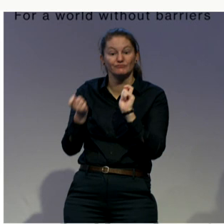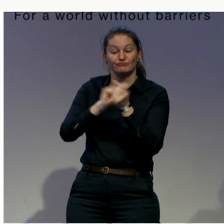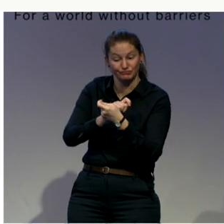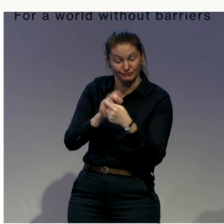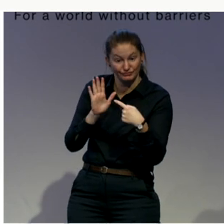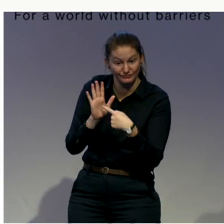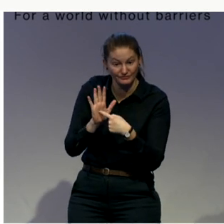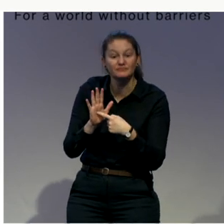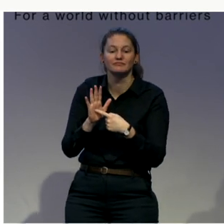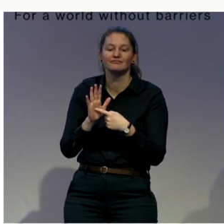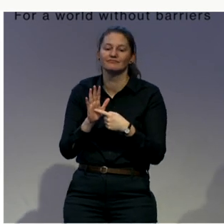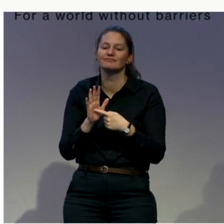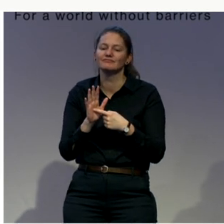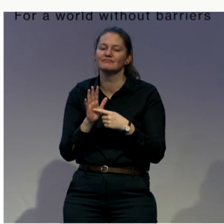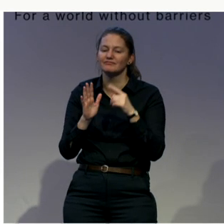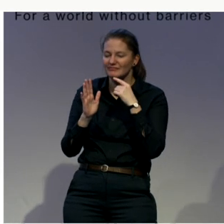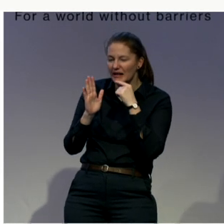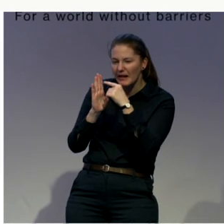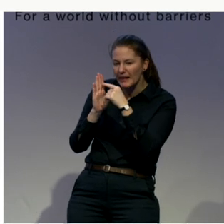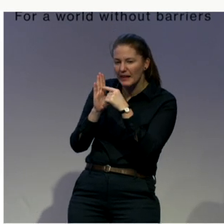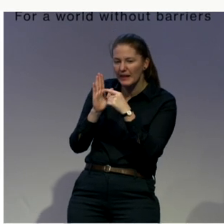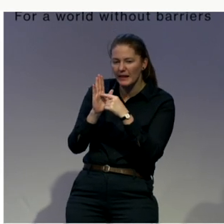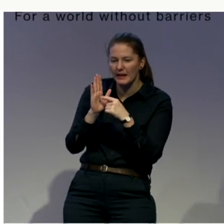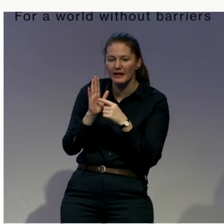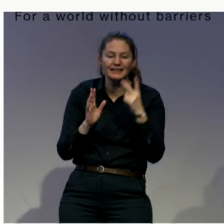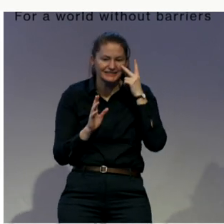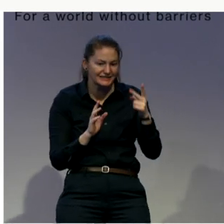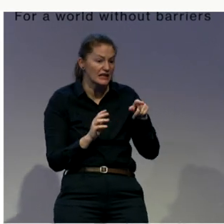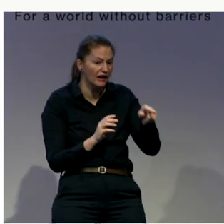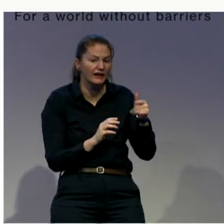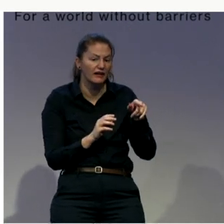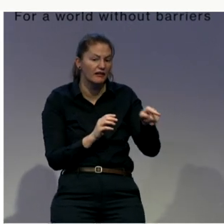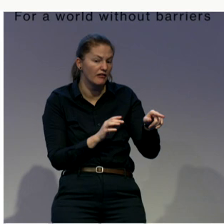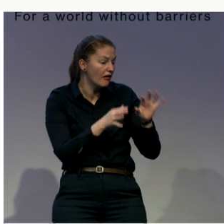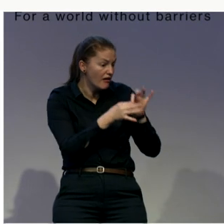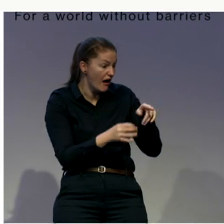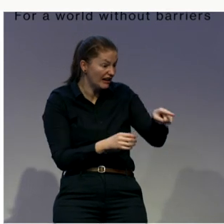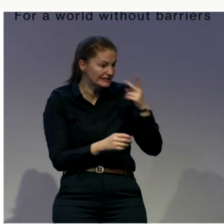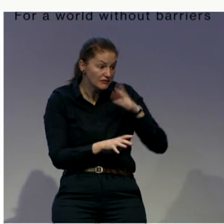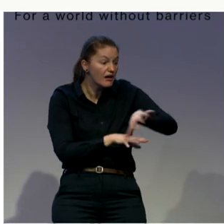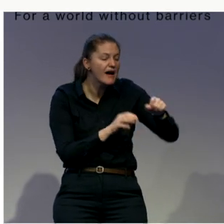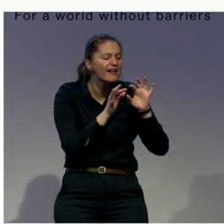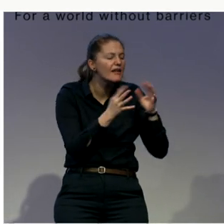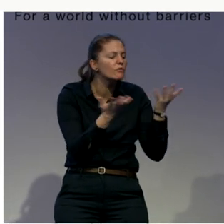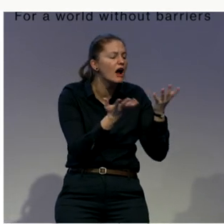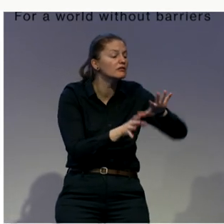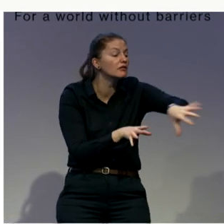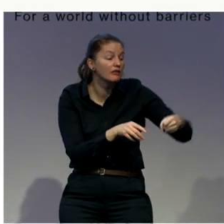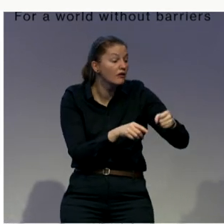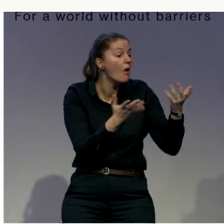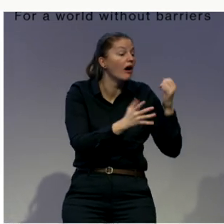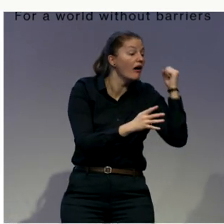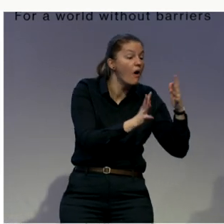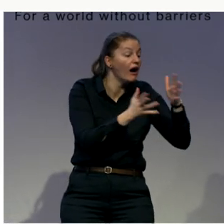certain crimes, which of course is against international human rights law. But